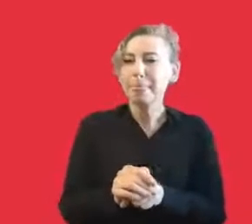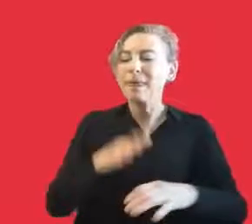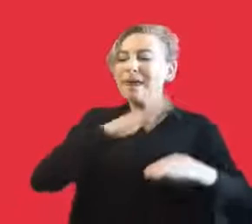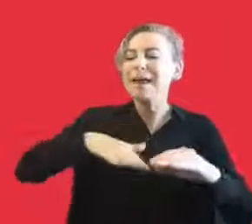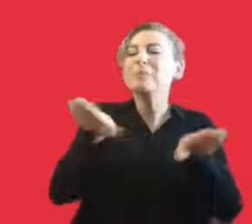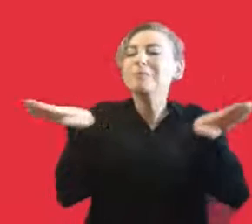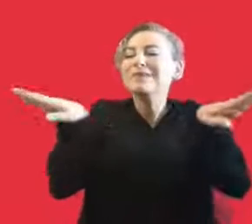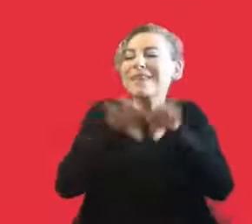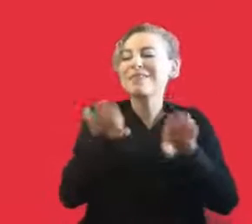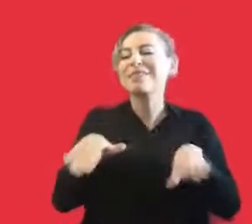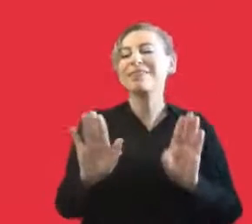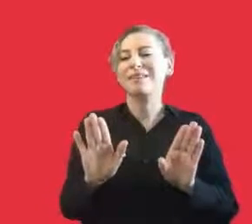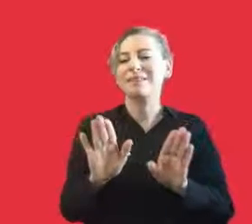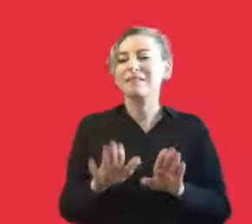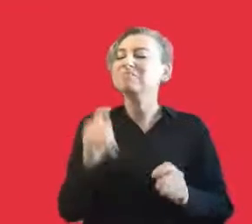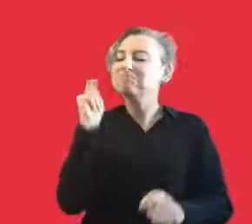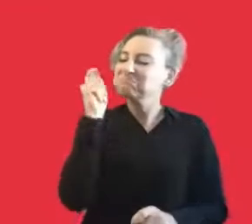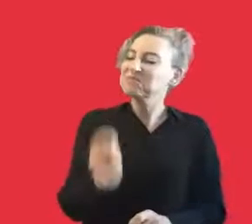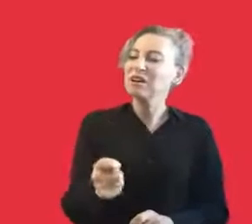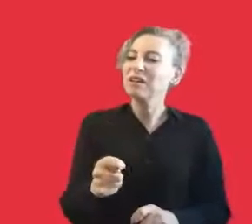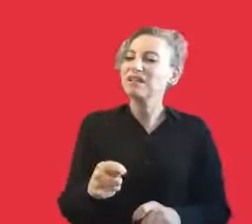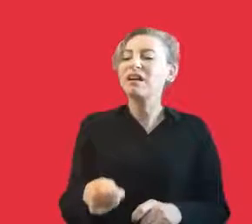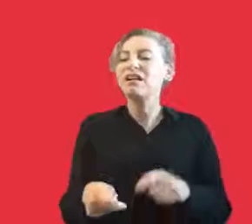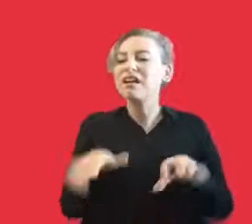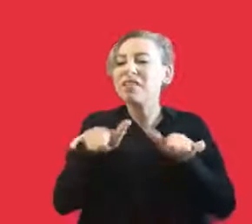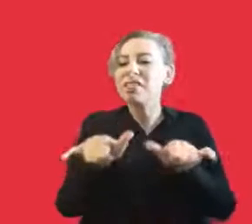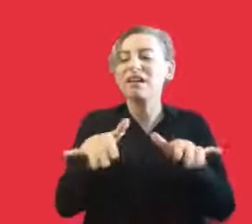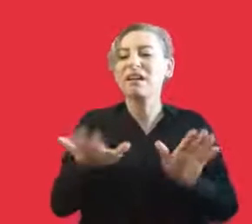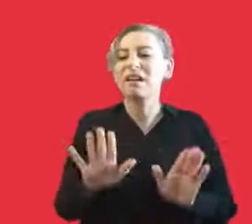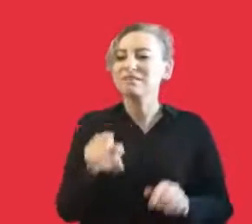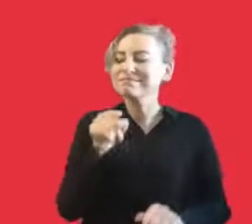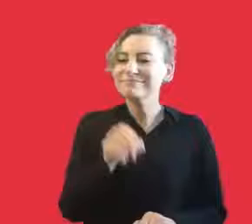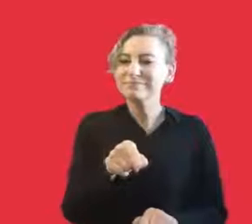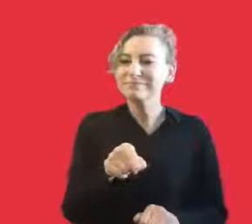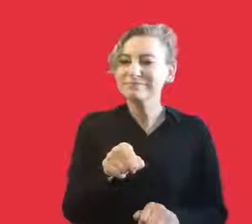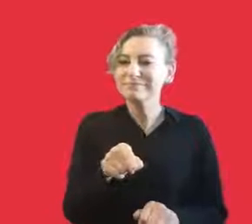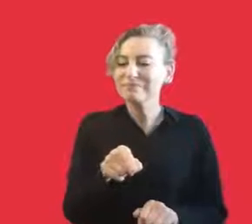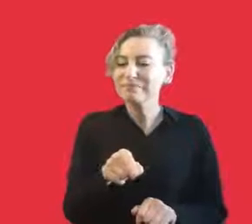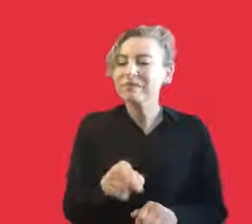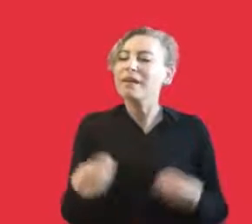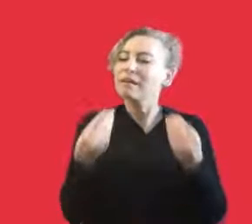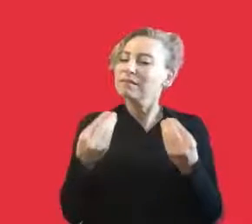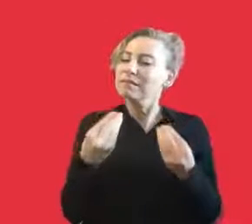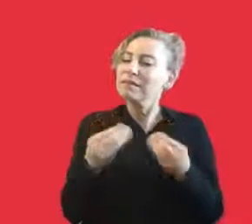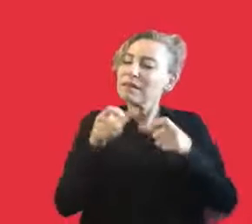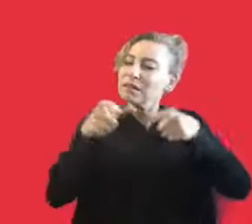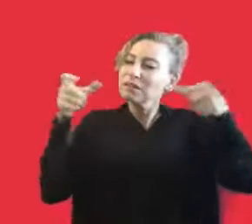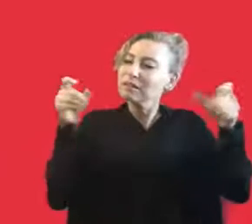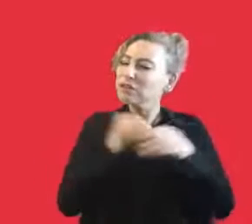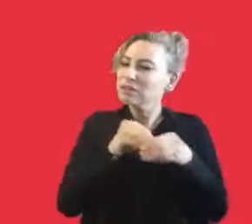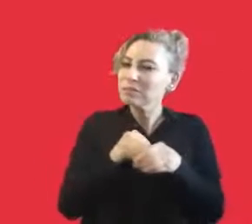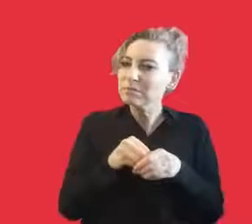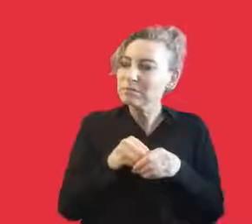conditions. And so this is, there is no exceptional and so it is happening to everyone. And we want to optimize